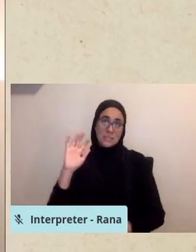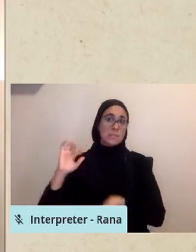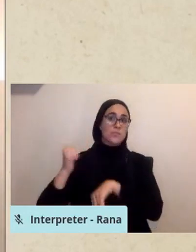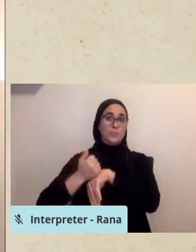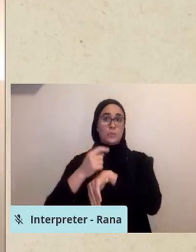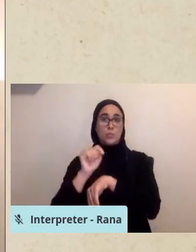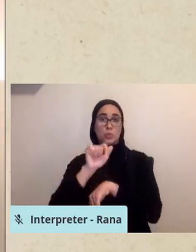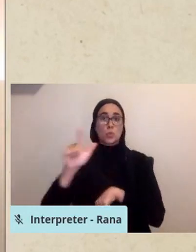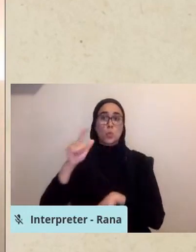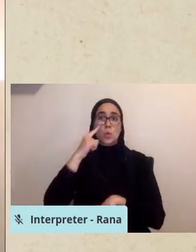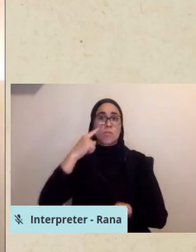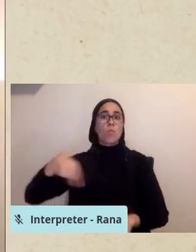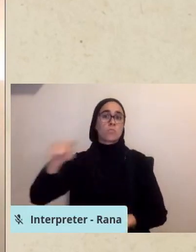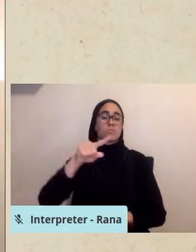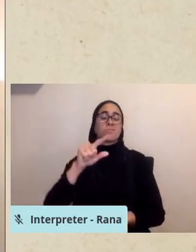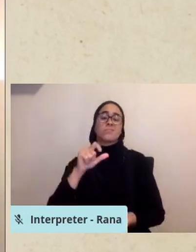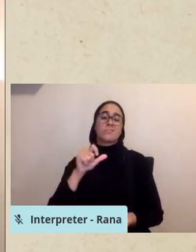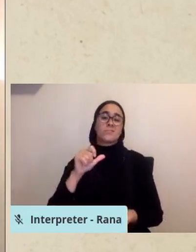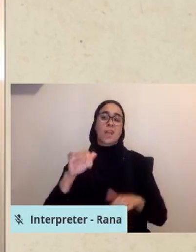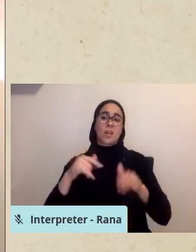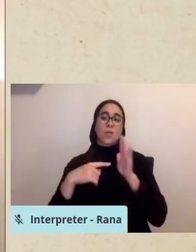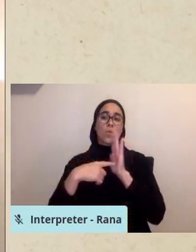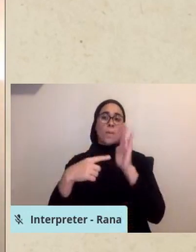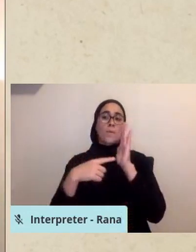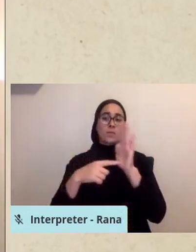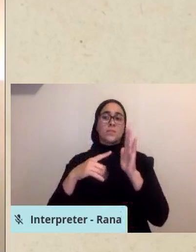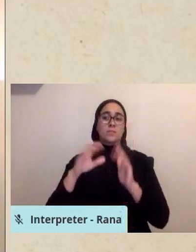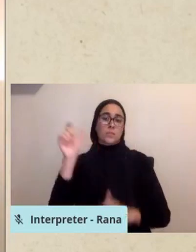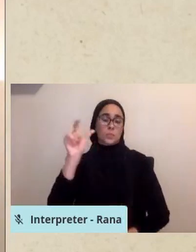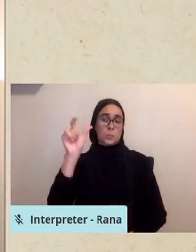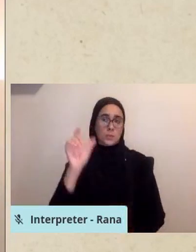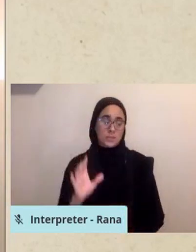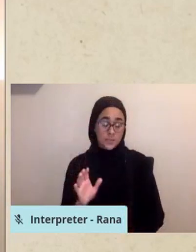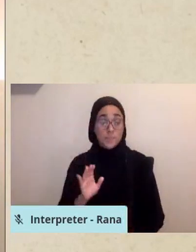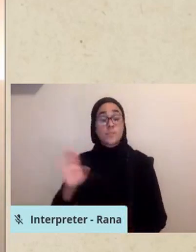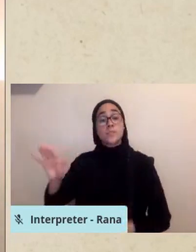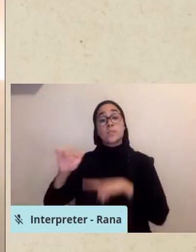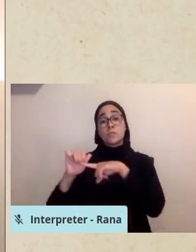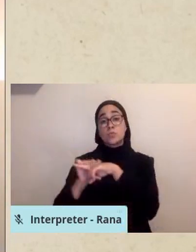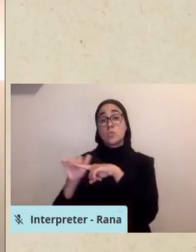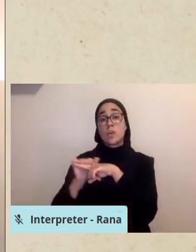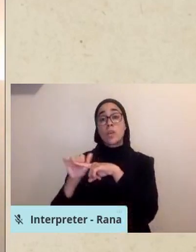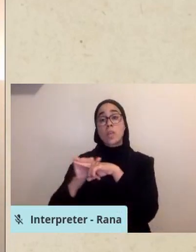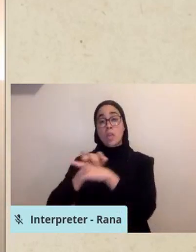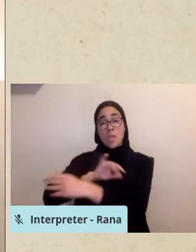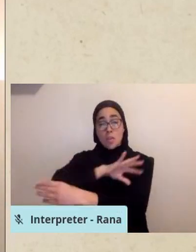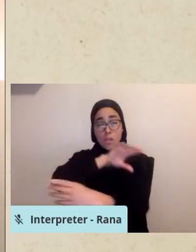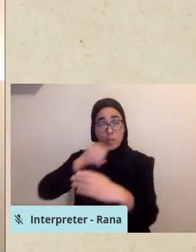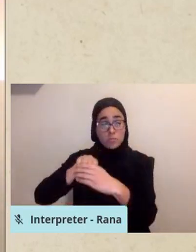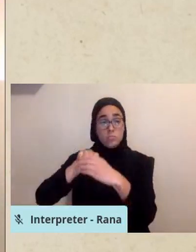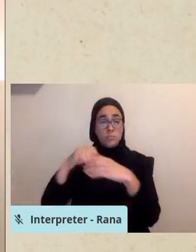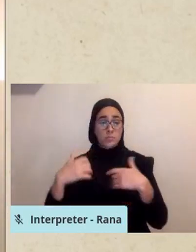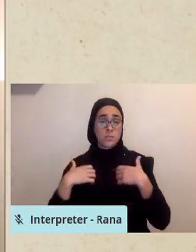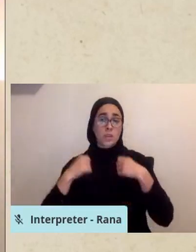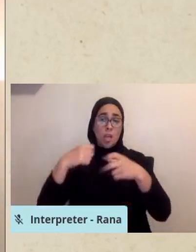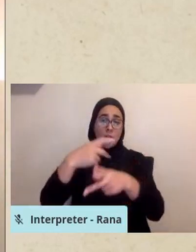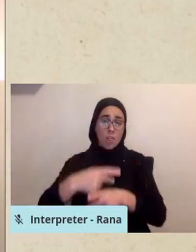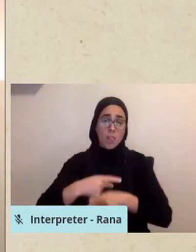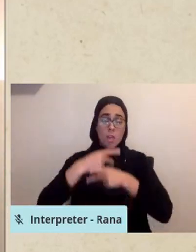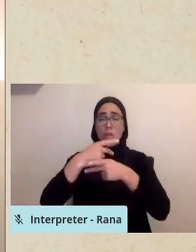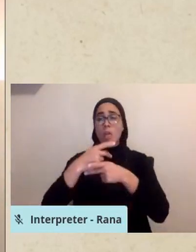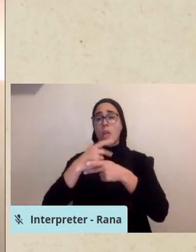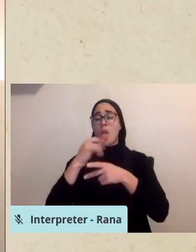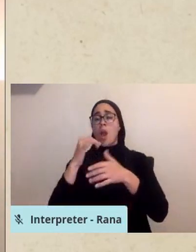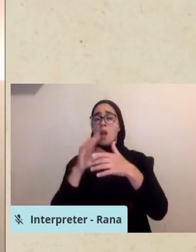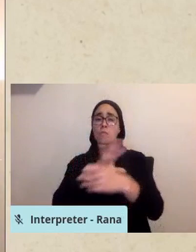in central Ohio. His training and professional engagement in healthcare chaplaincy has